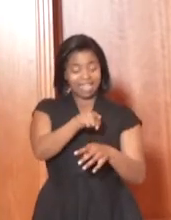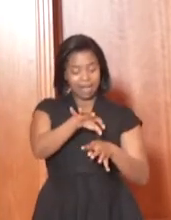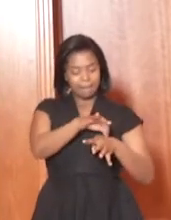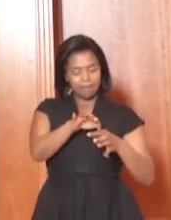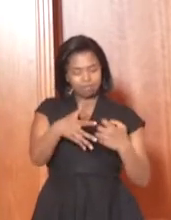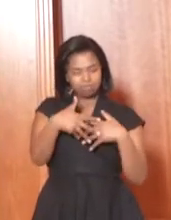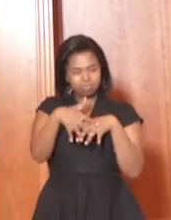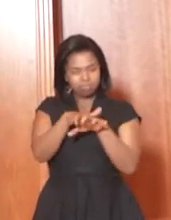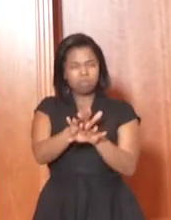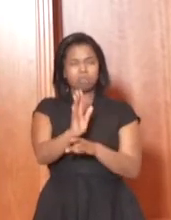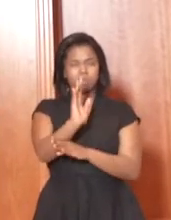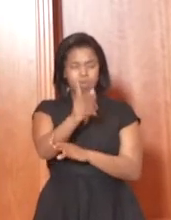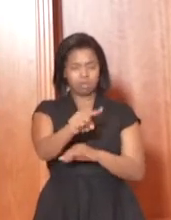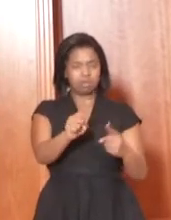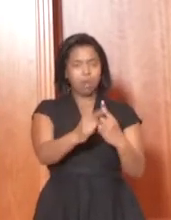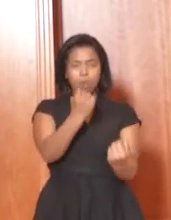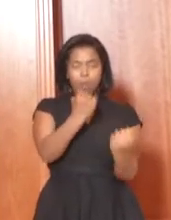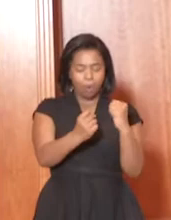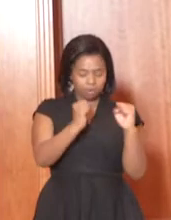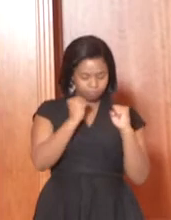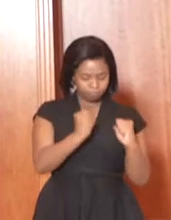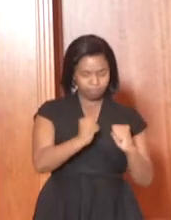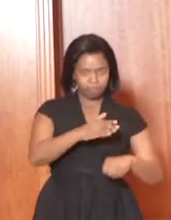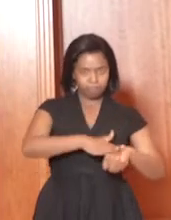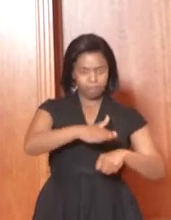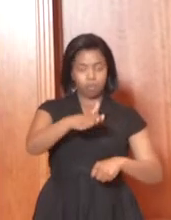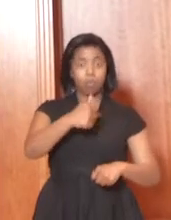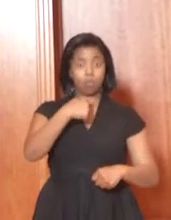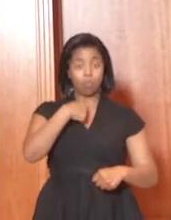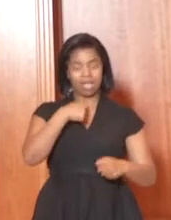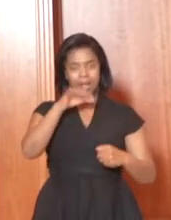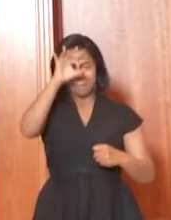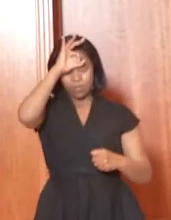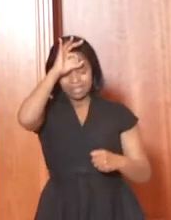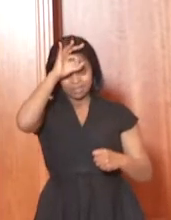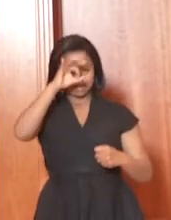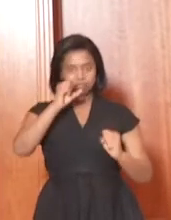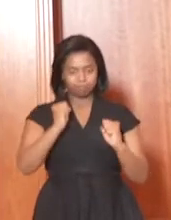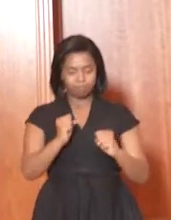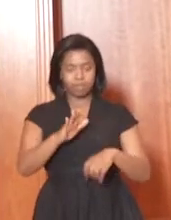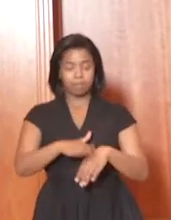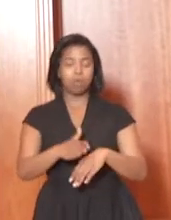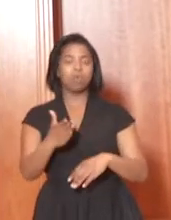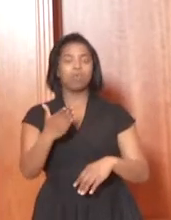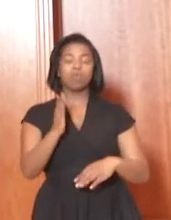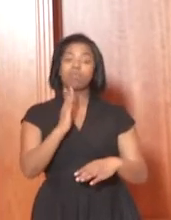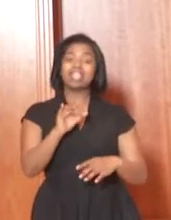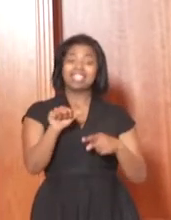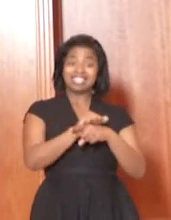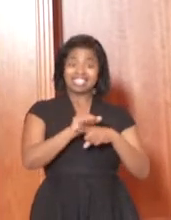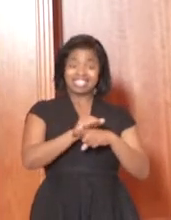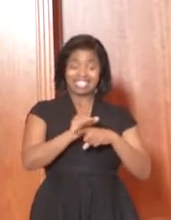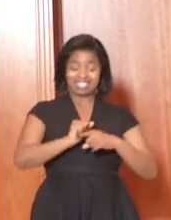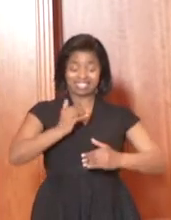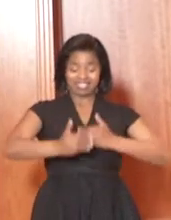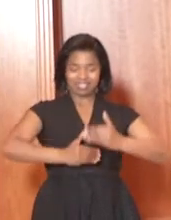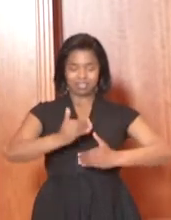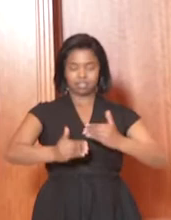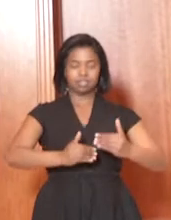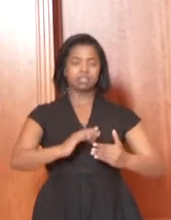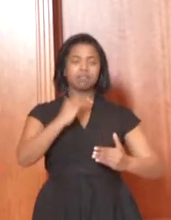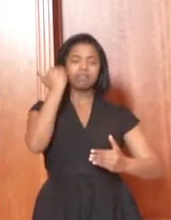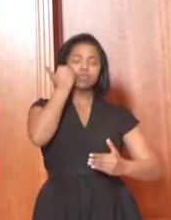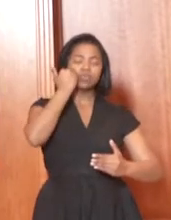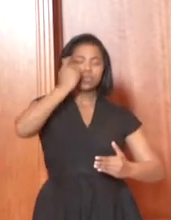strengthen our courts. We're in the process of training judicial officers, prosecutors